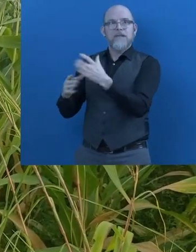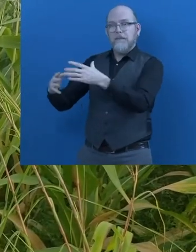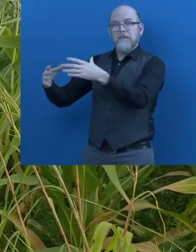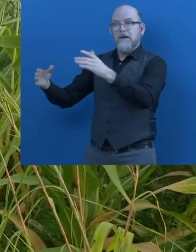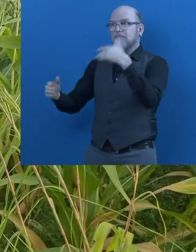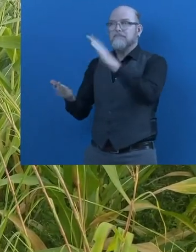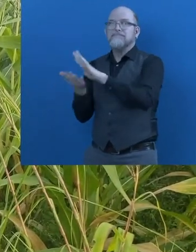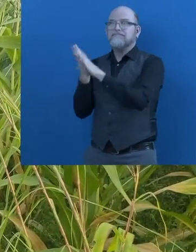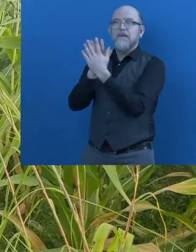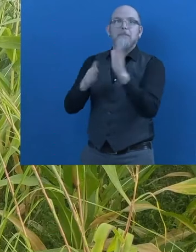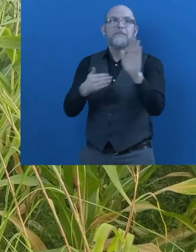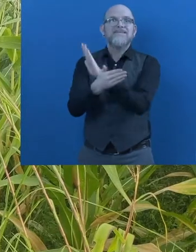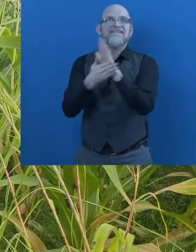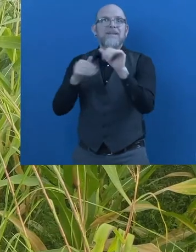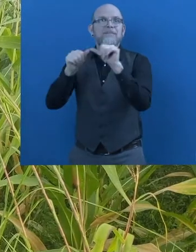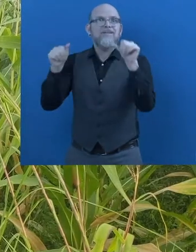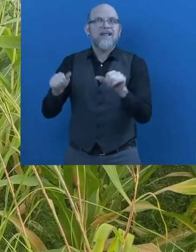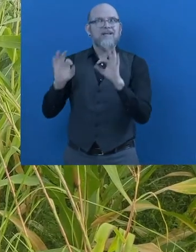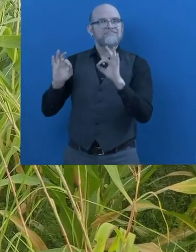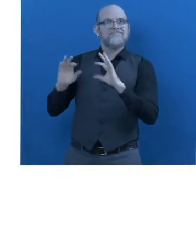a business.